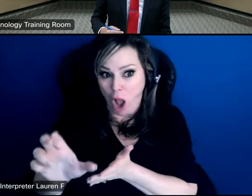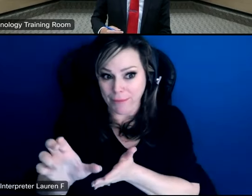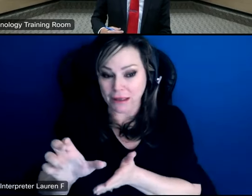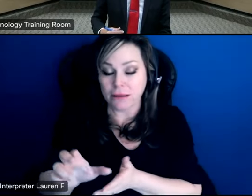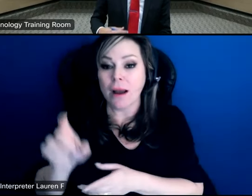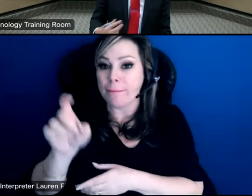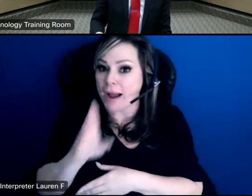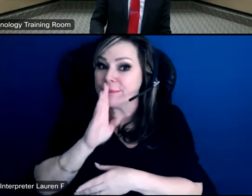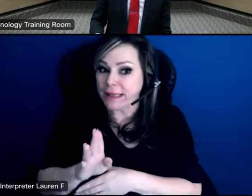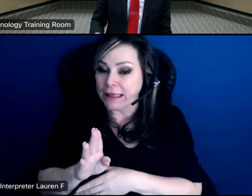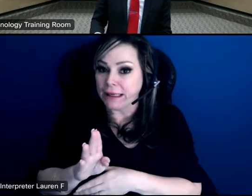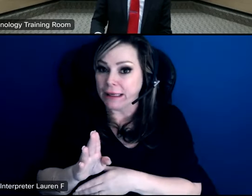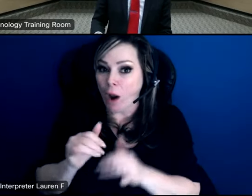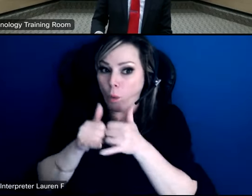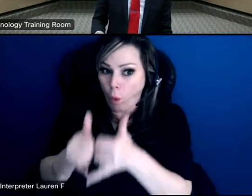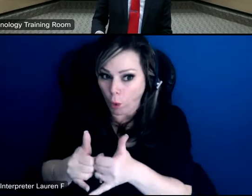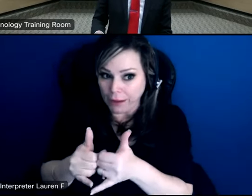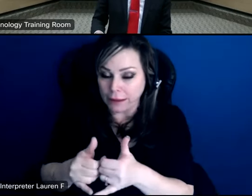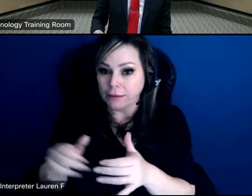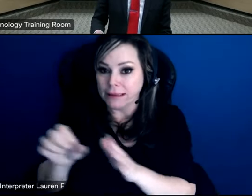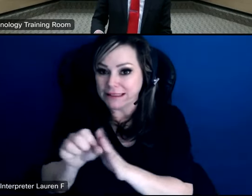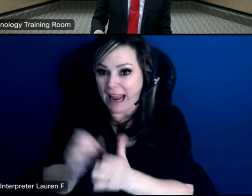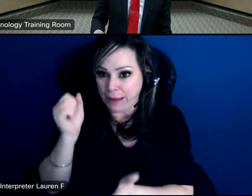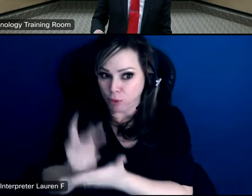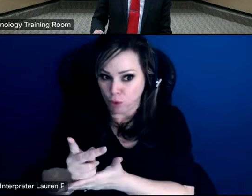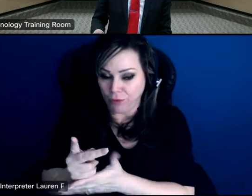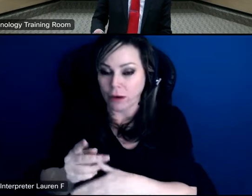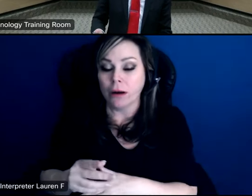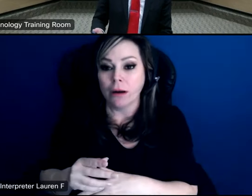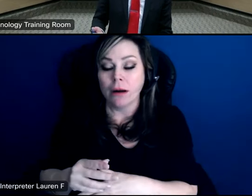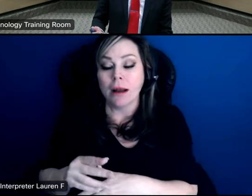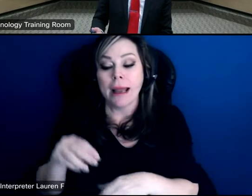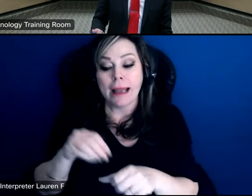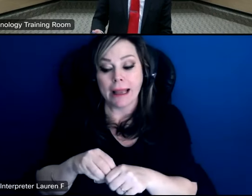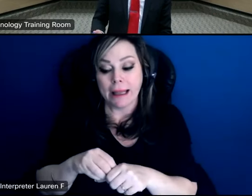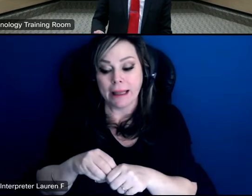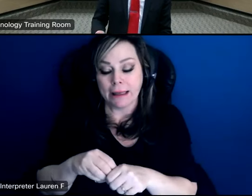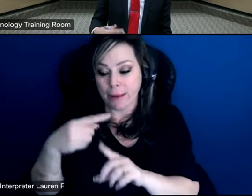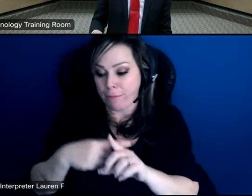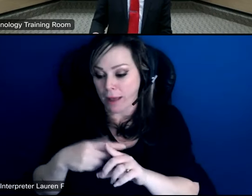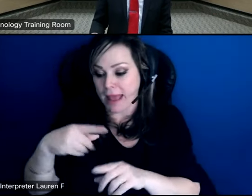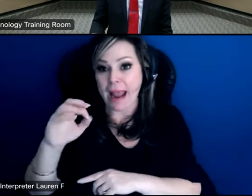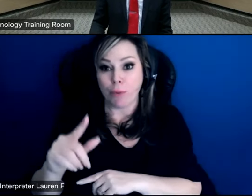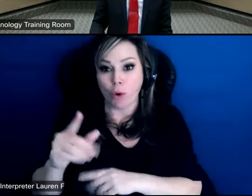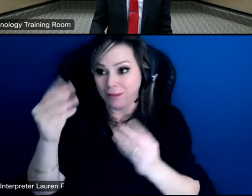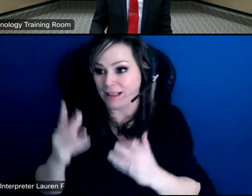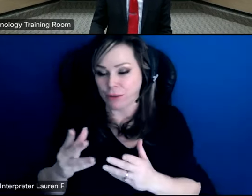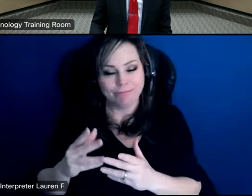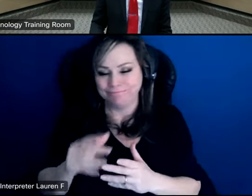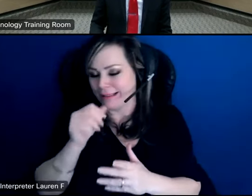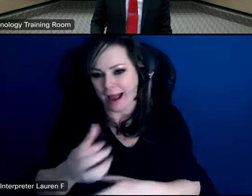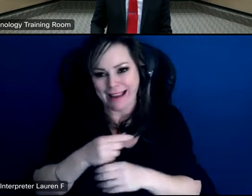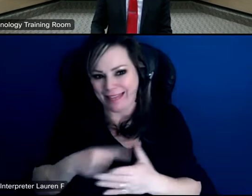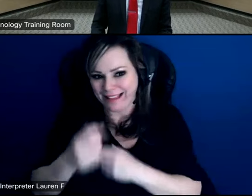be awarded it by the state and we got a notice in february in april that we were not going to be awarded it this year